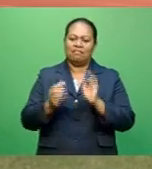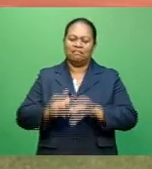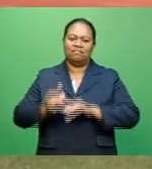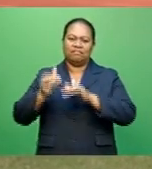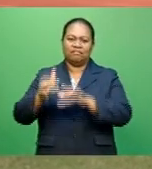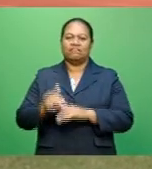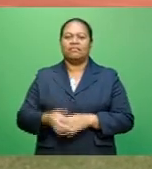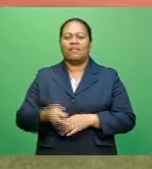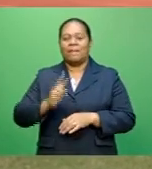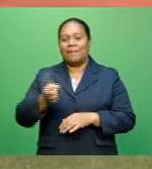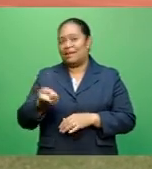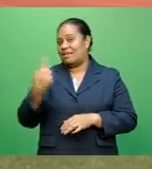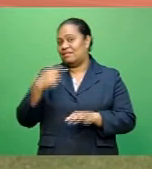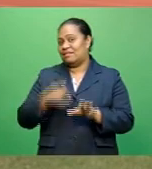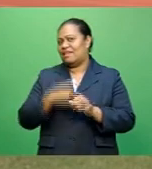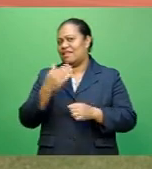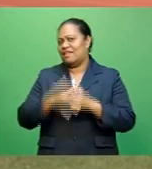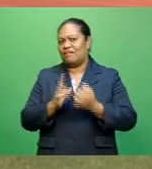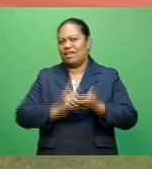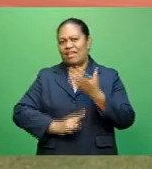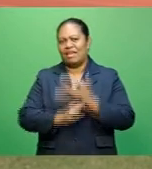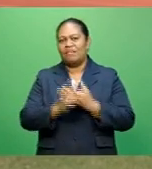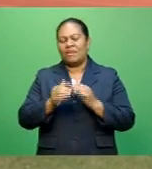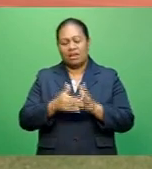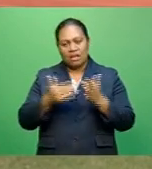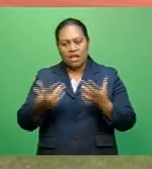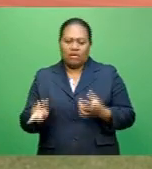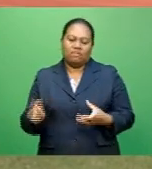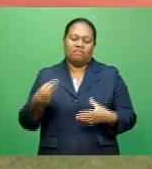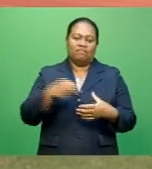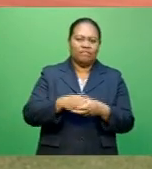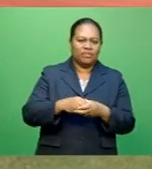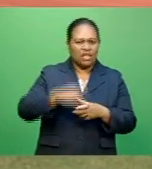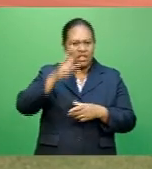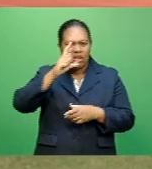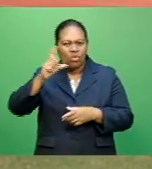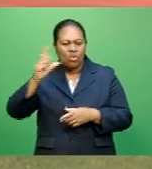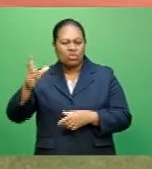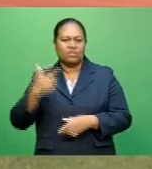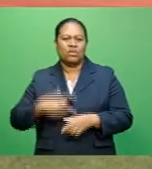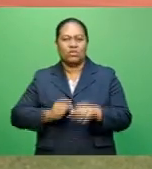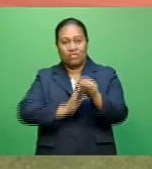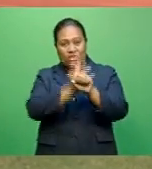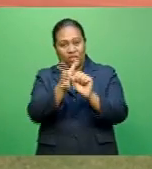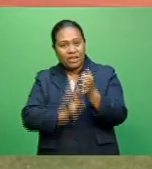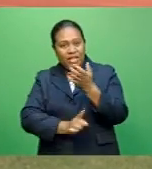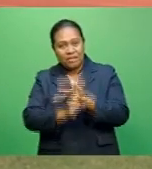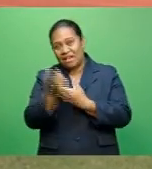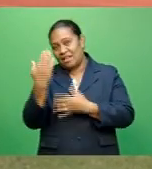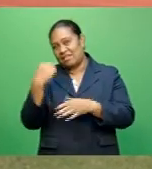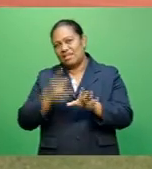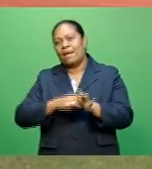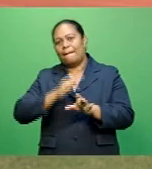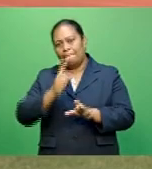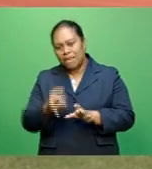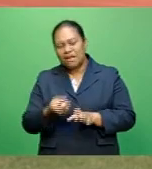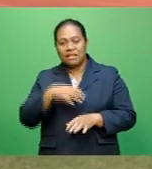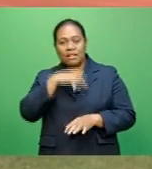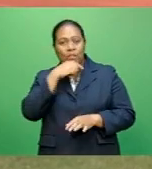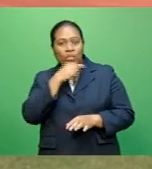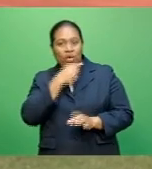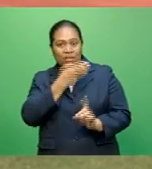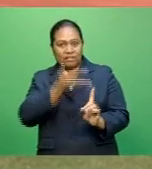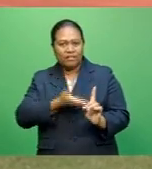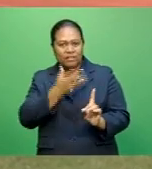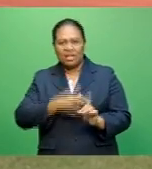2 last year, but his dreams of making the Fiji finals were shattered due to the pandemic. This year, the Kandavu lead says he will